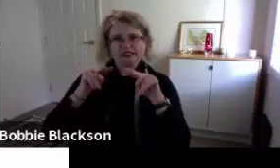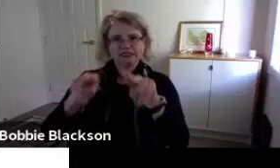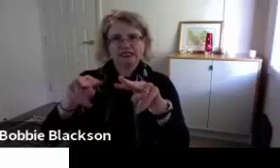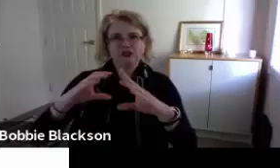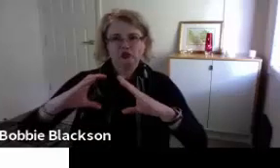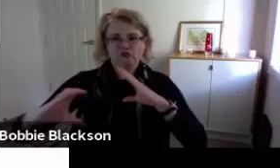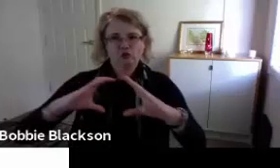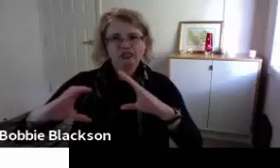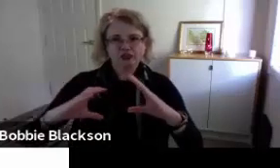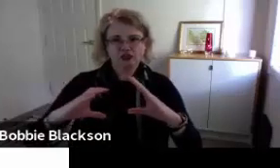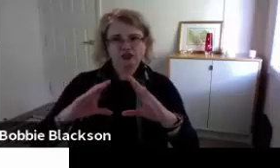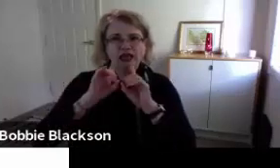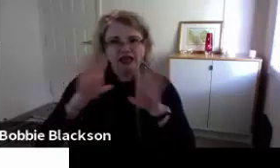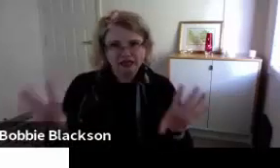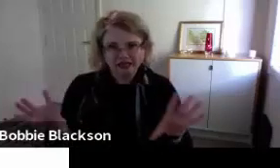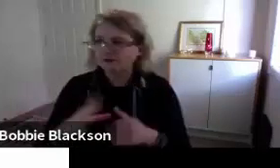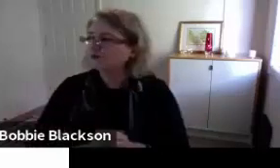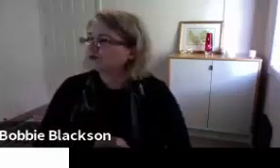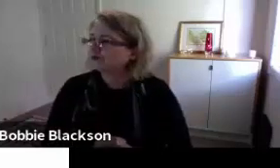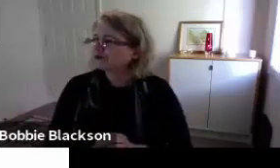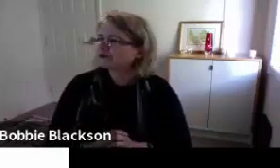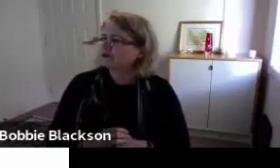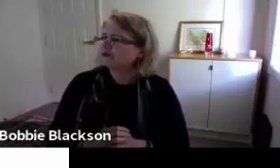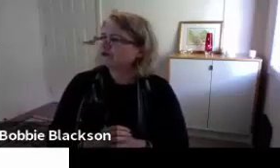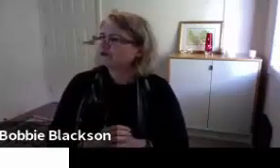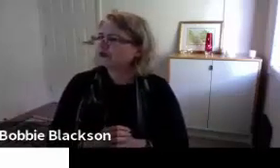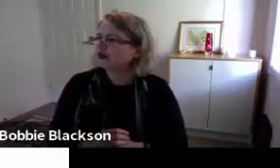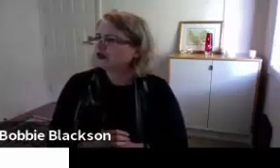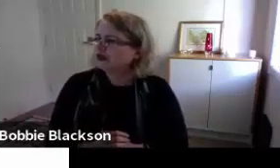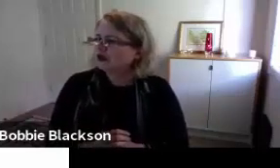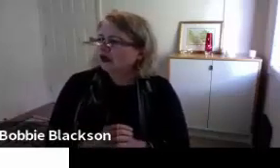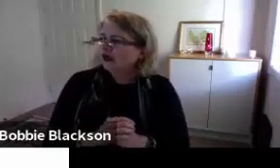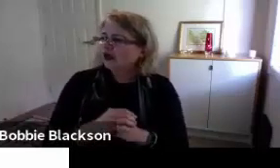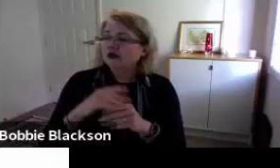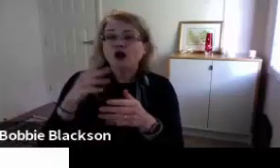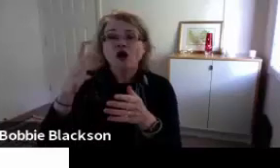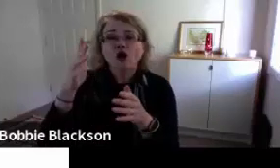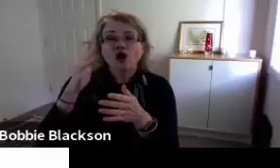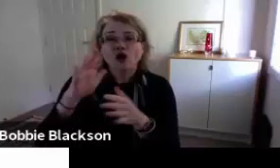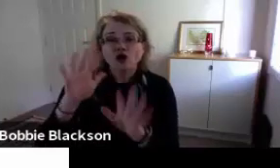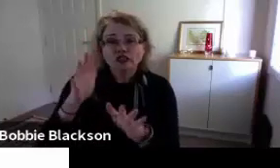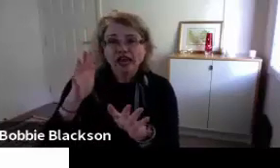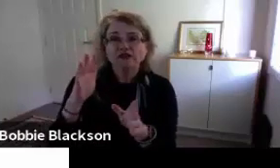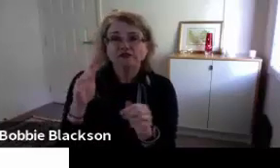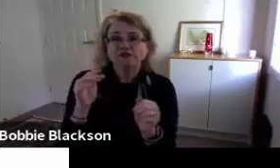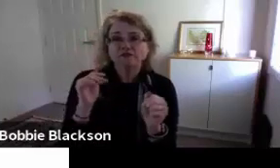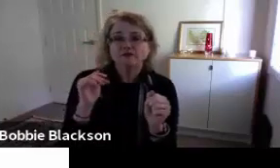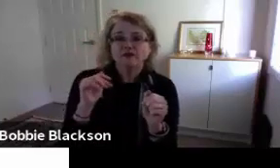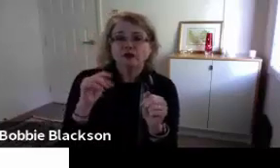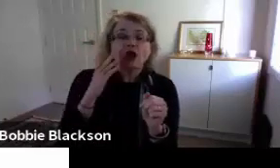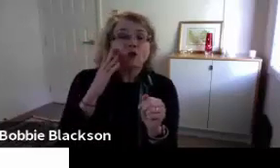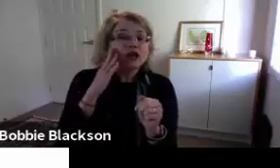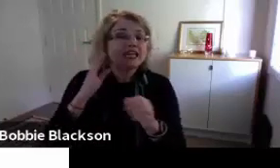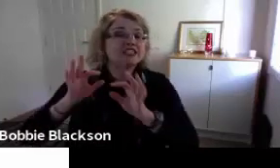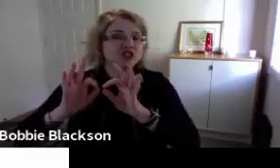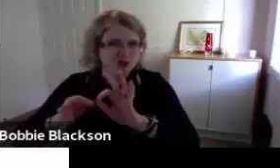adjustments when we're signing to make sure our fingerspelling is clear, our signing is clear and the way that we're communicating through